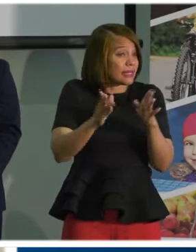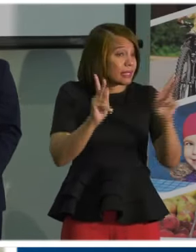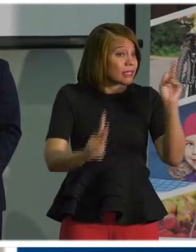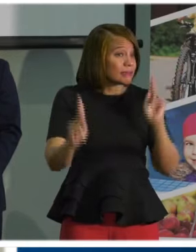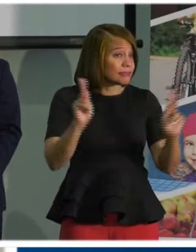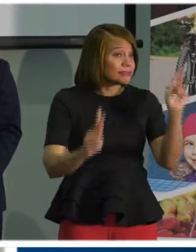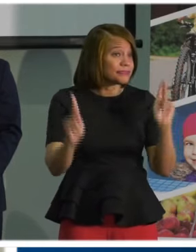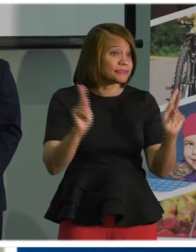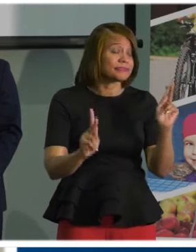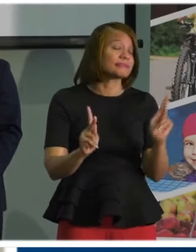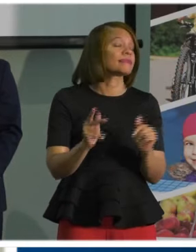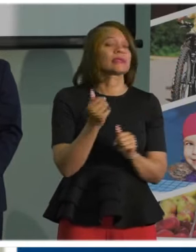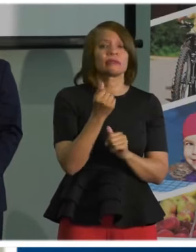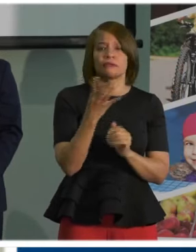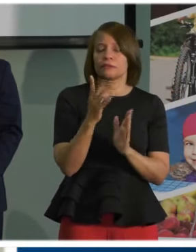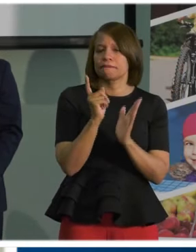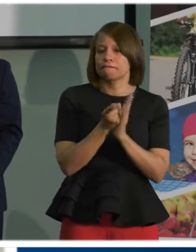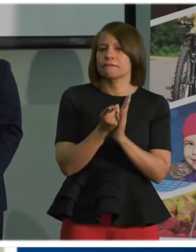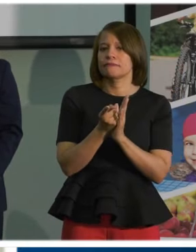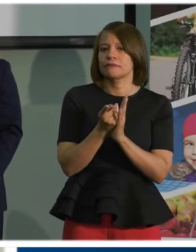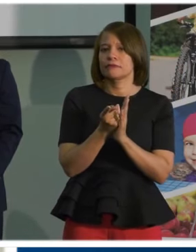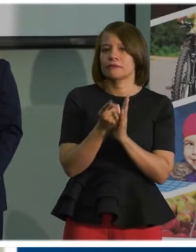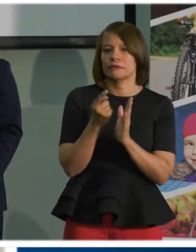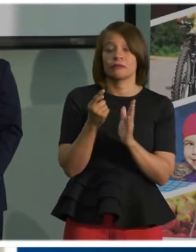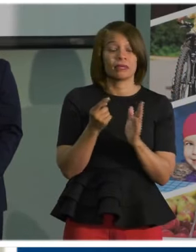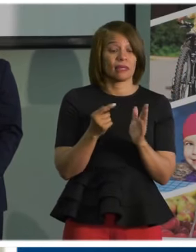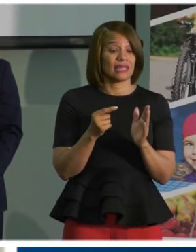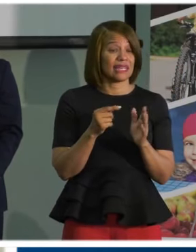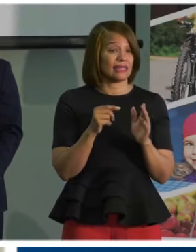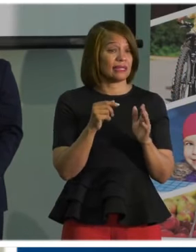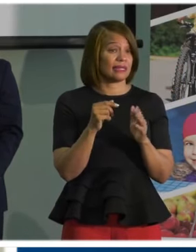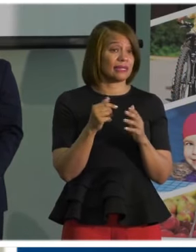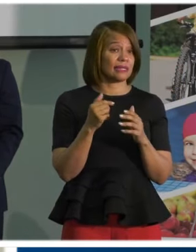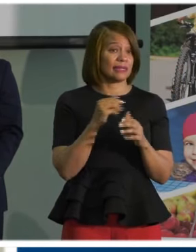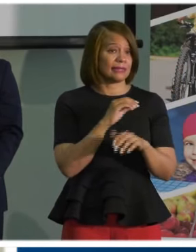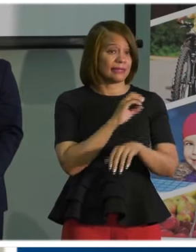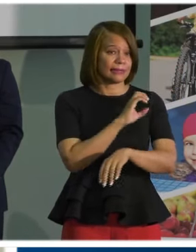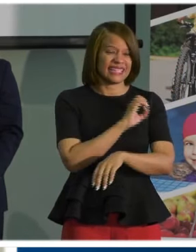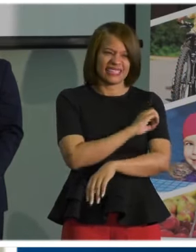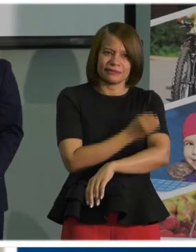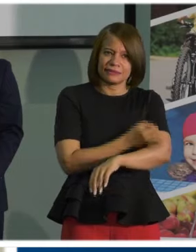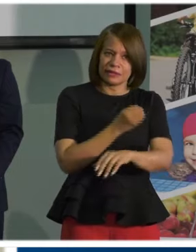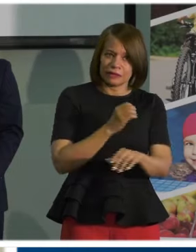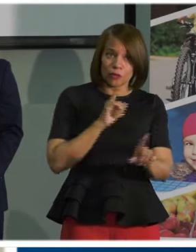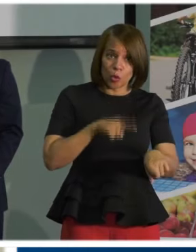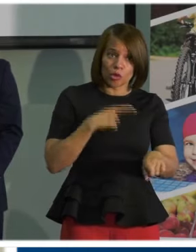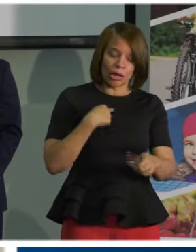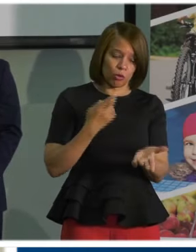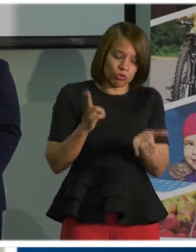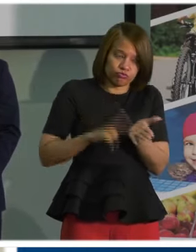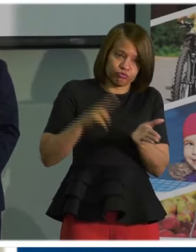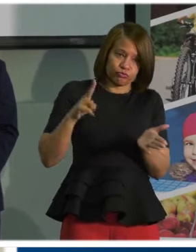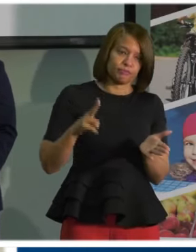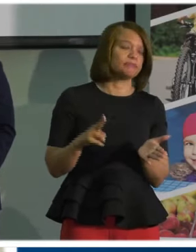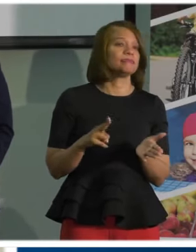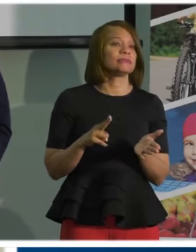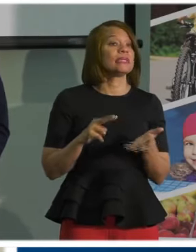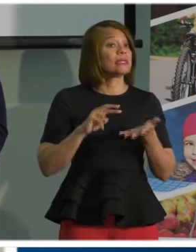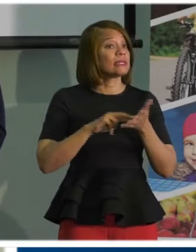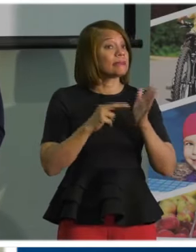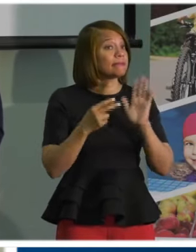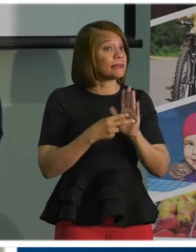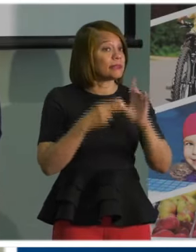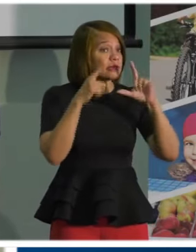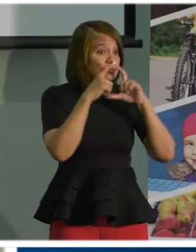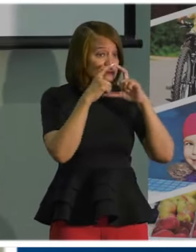In a few moments, I will sign an executive order that goes into effect tomorrow that requires the wearing of